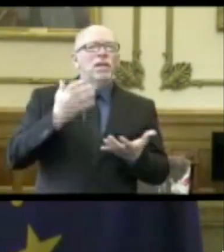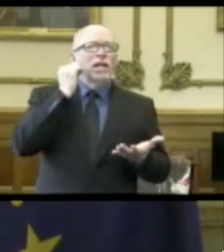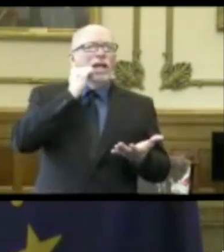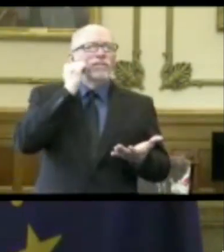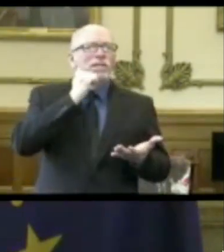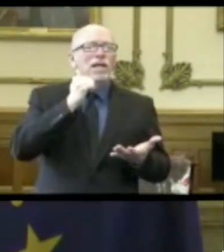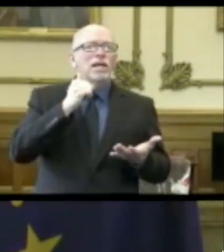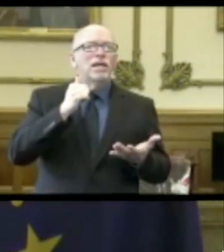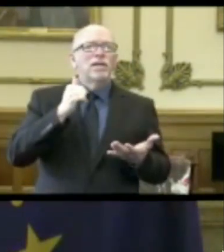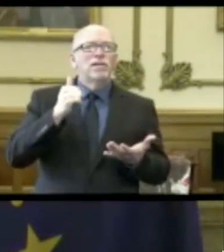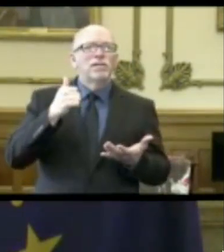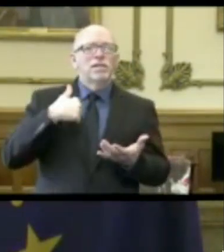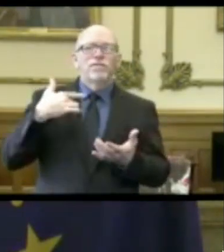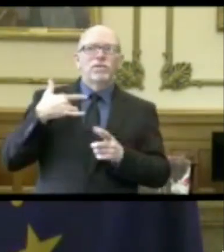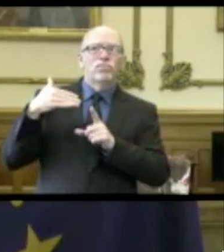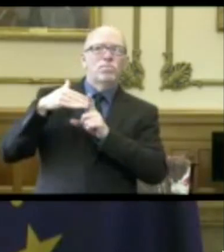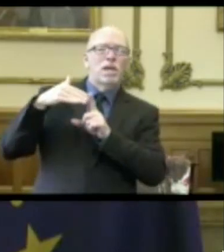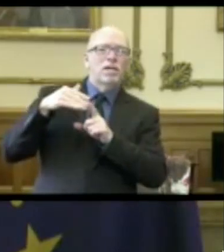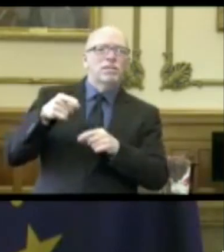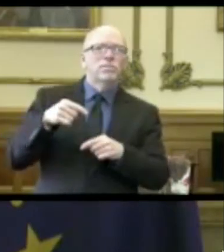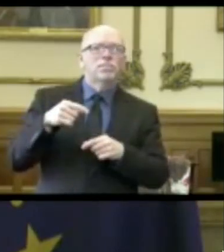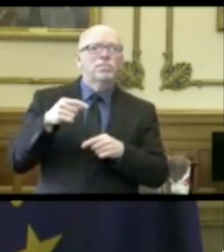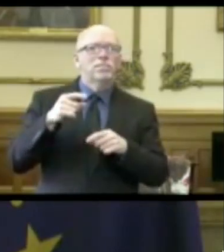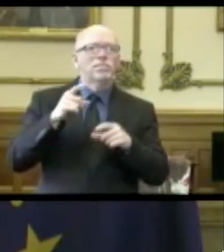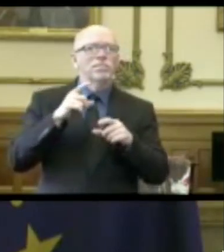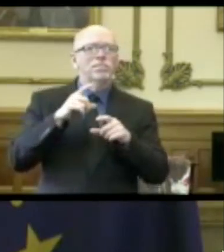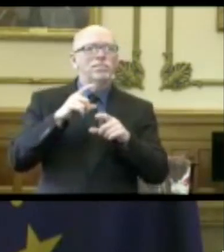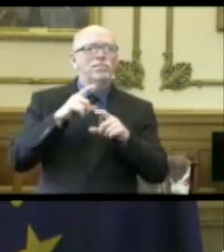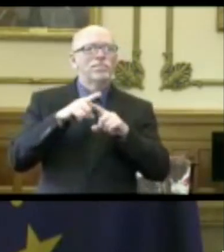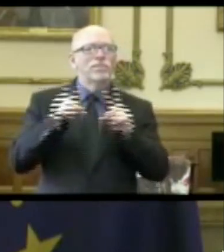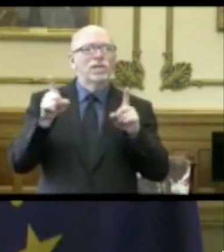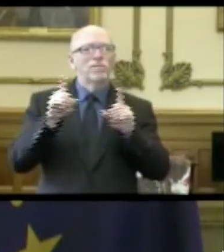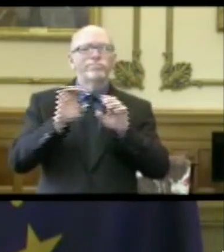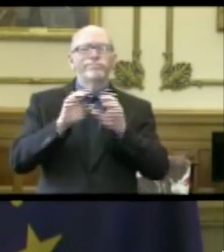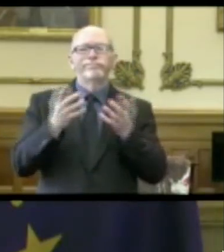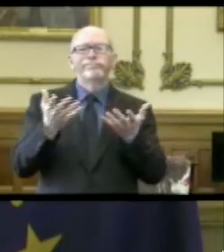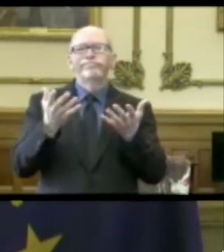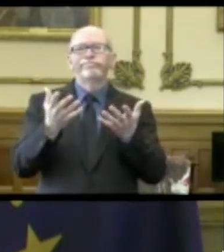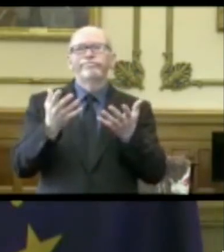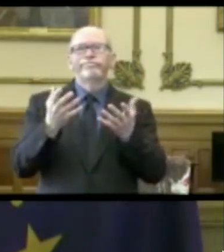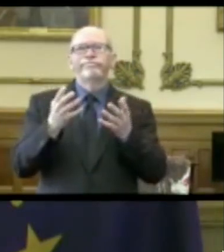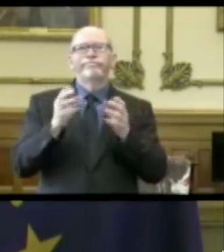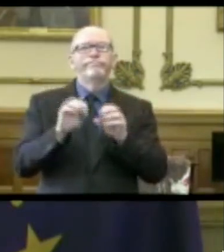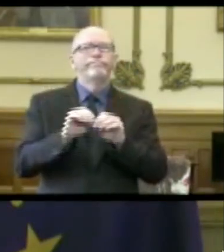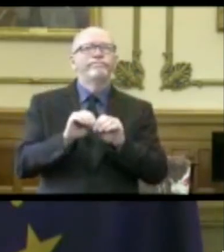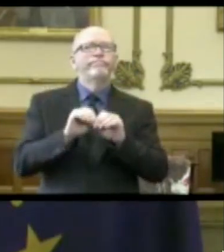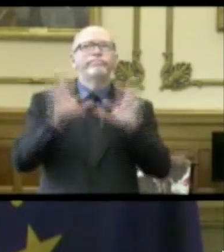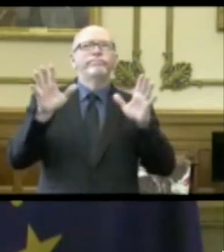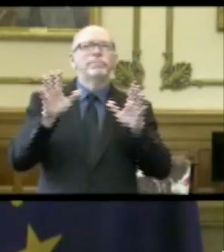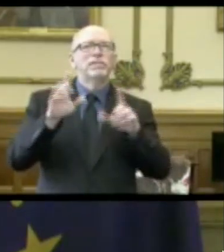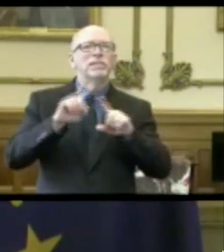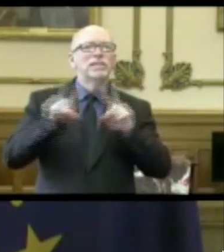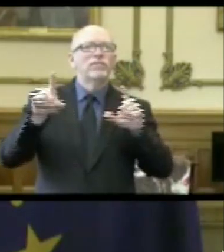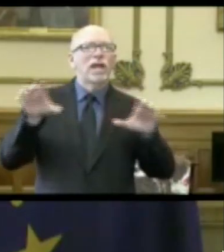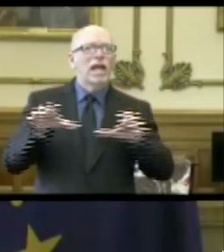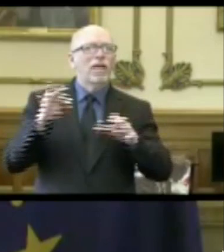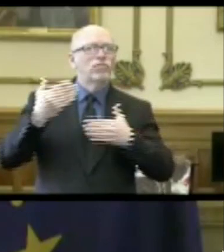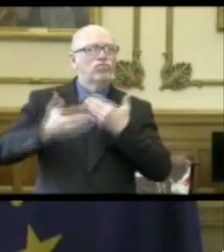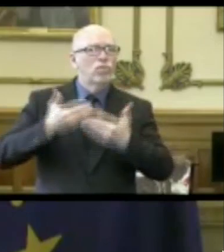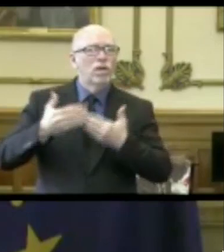I'm reminded by these very overt or out-in-the-open acts of generosity,